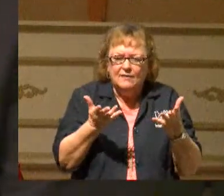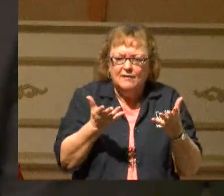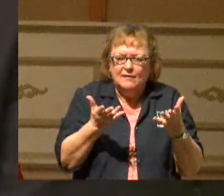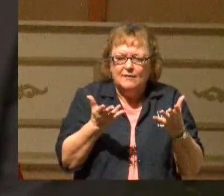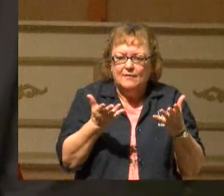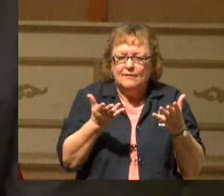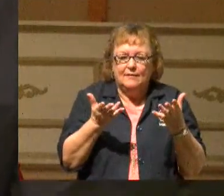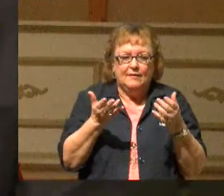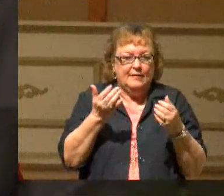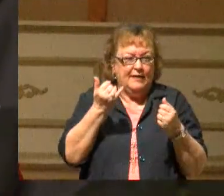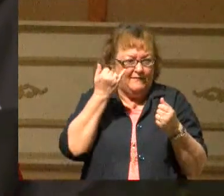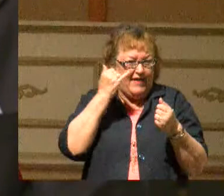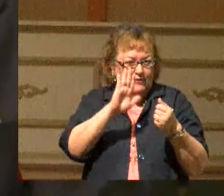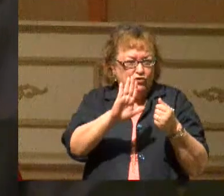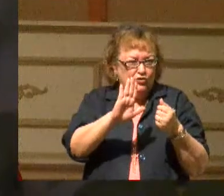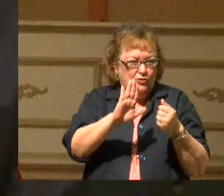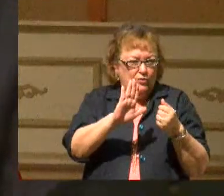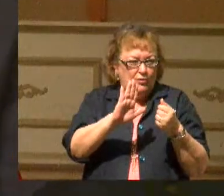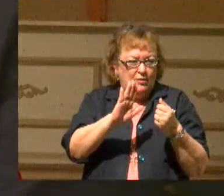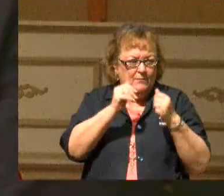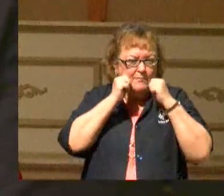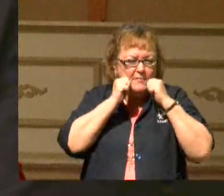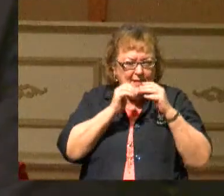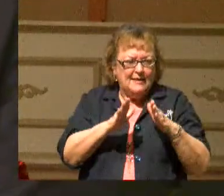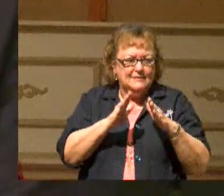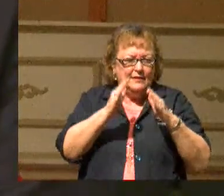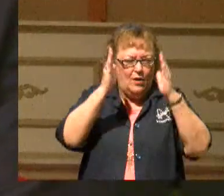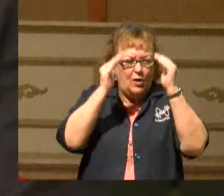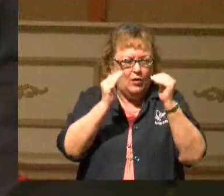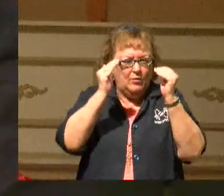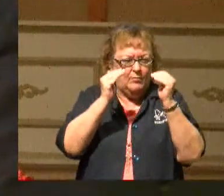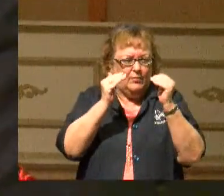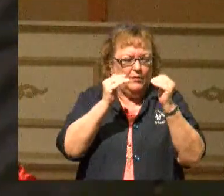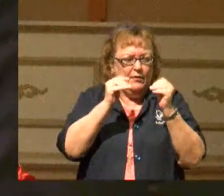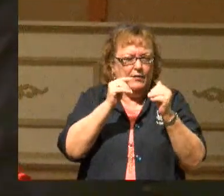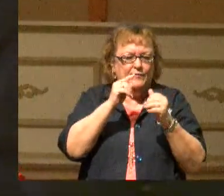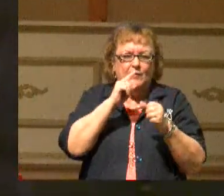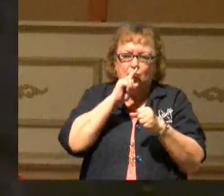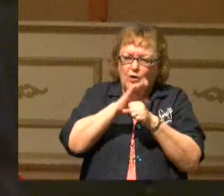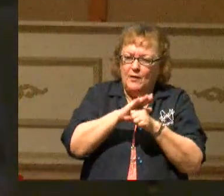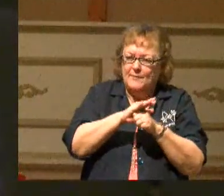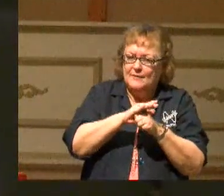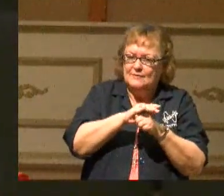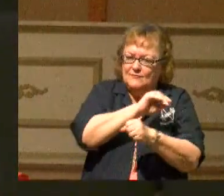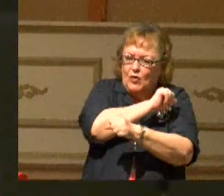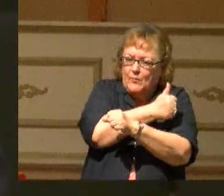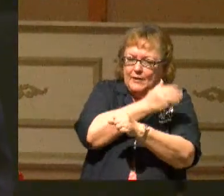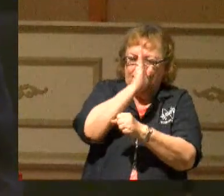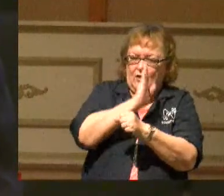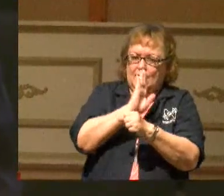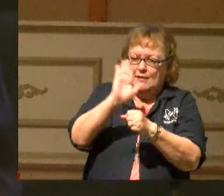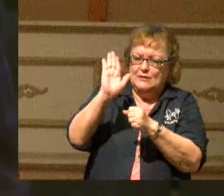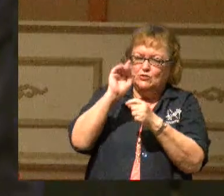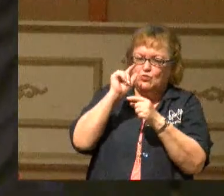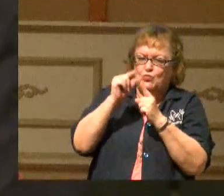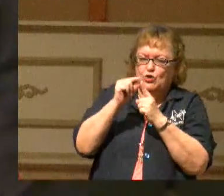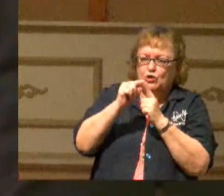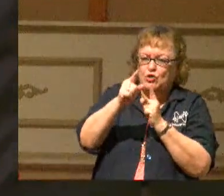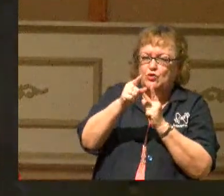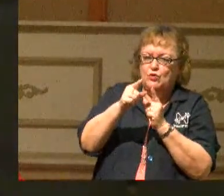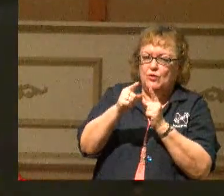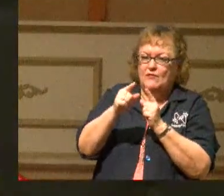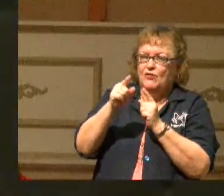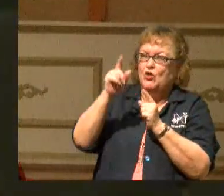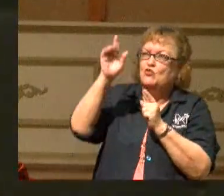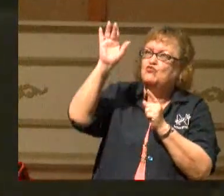If that's your blessed hope upon the promise of Almighty God and His Word, that you've reached